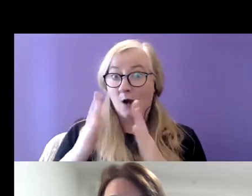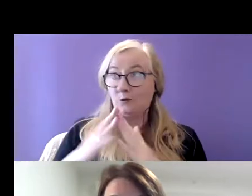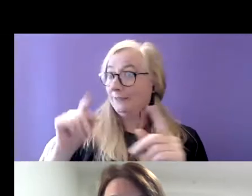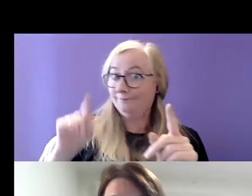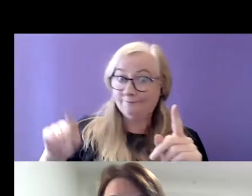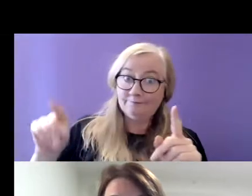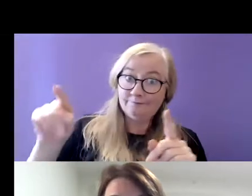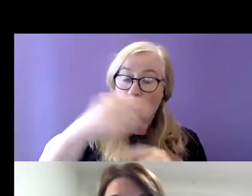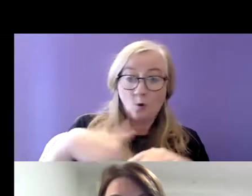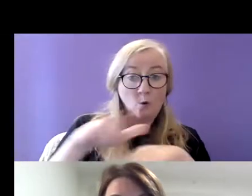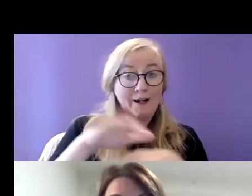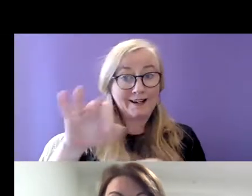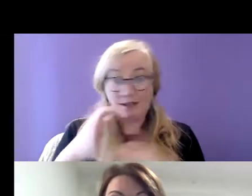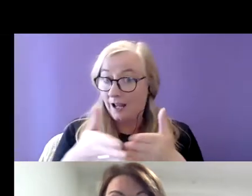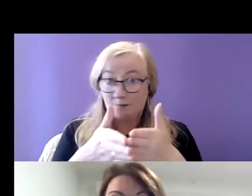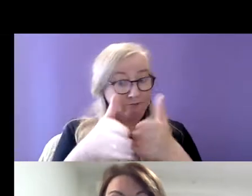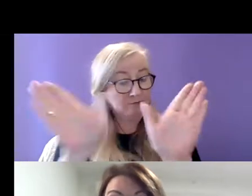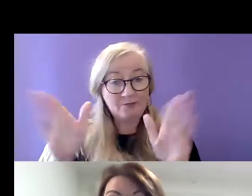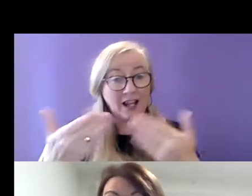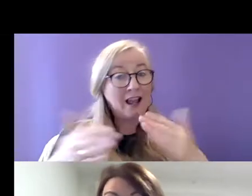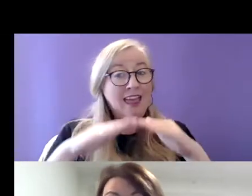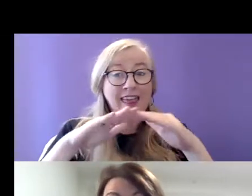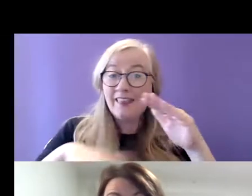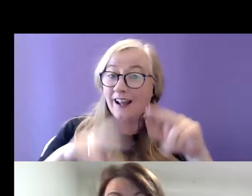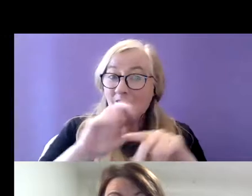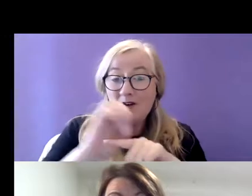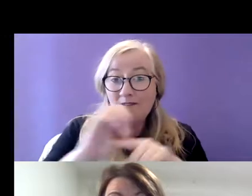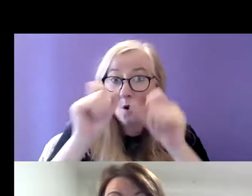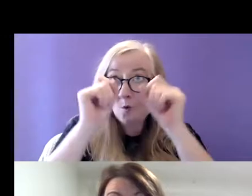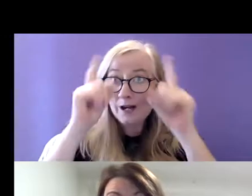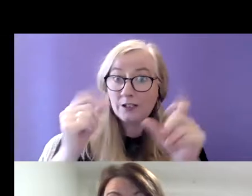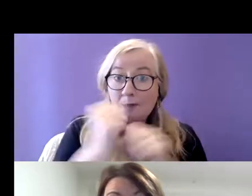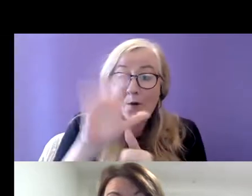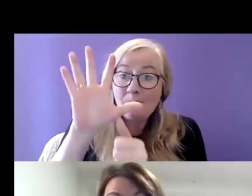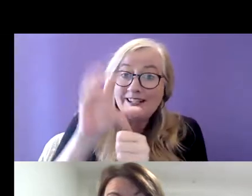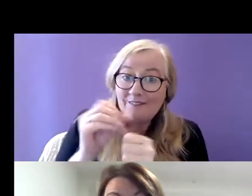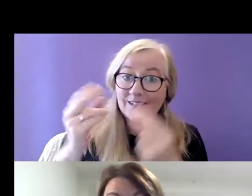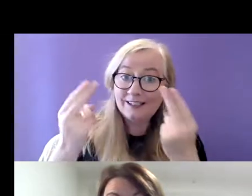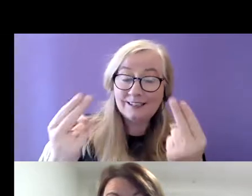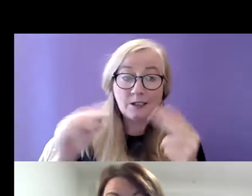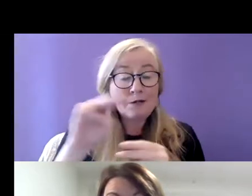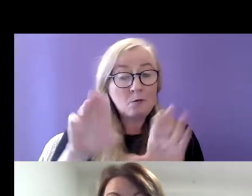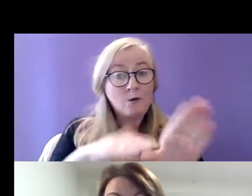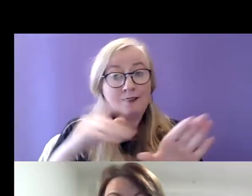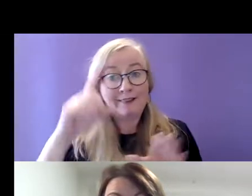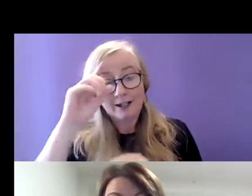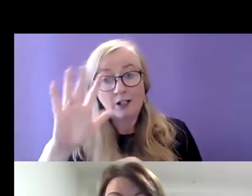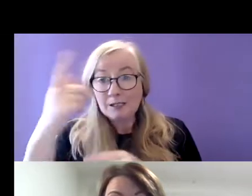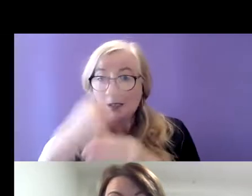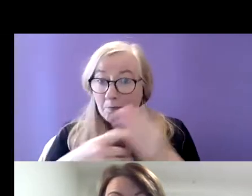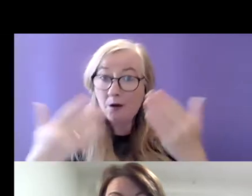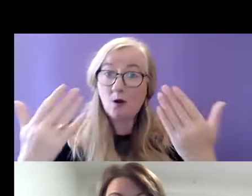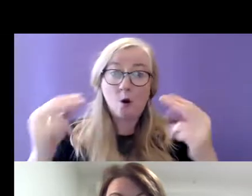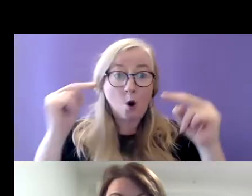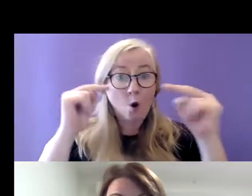across the board. Lack of awareness of the specific needs of people with intellectual disability and autism